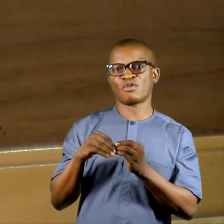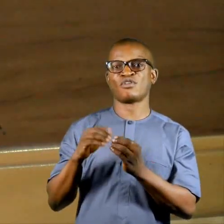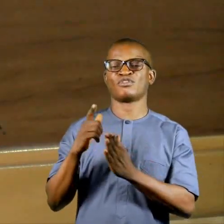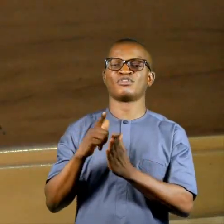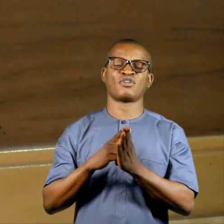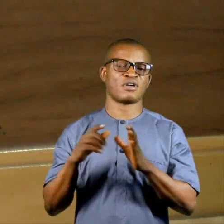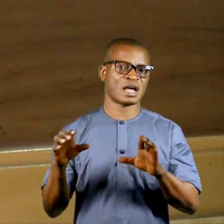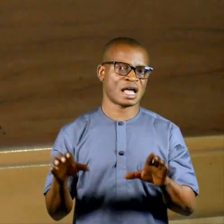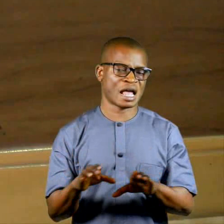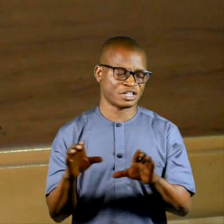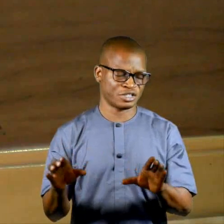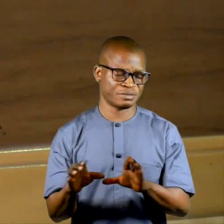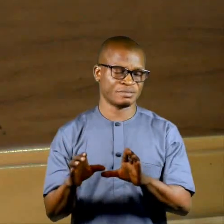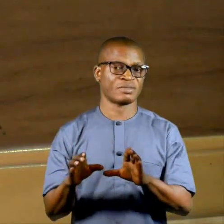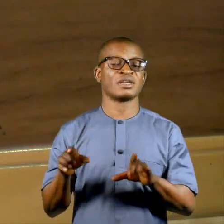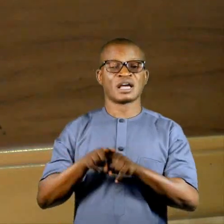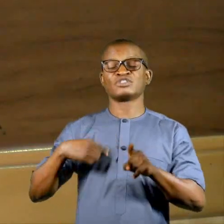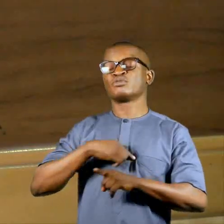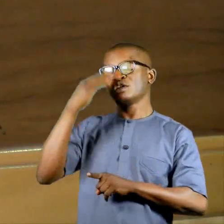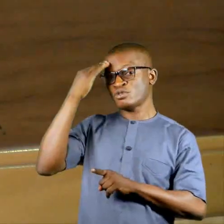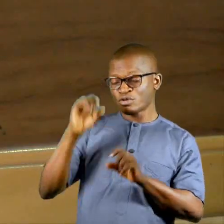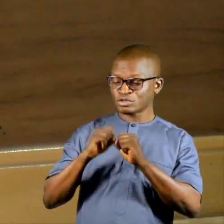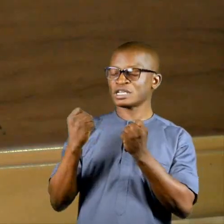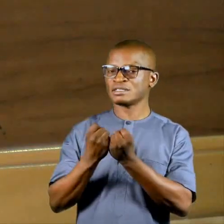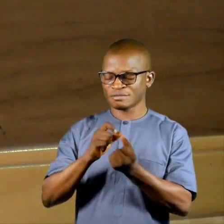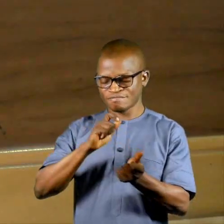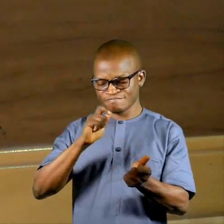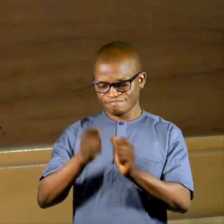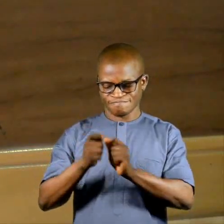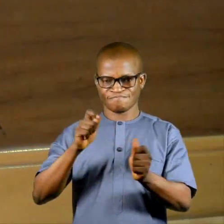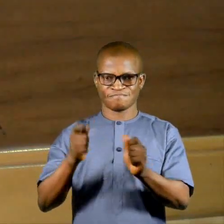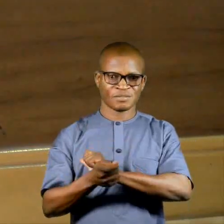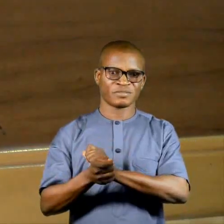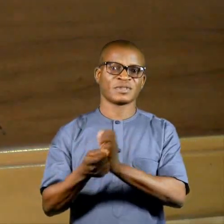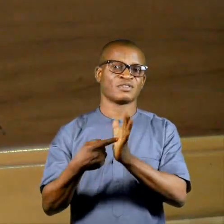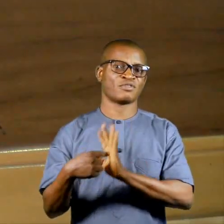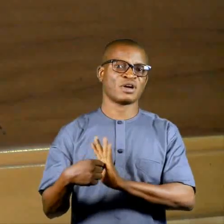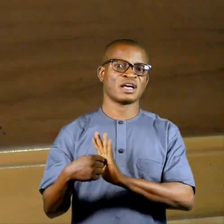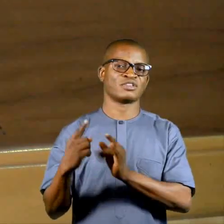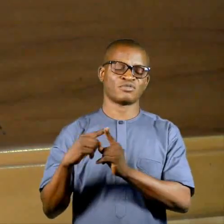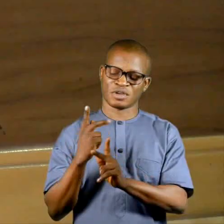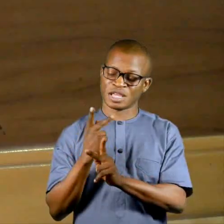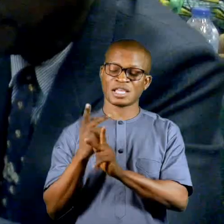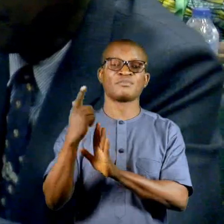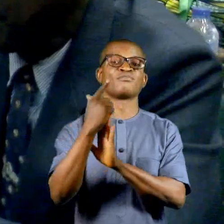As you may know, societies are dynamic and the mode of maintaining law and order